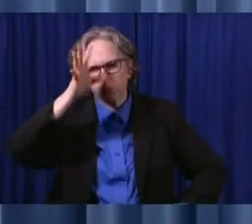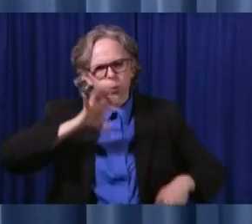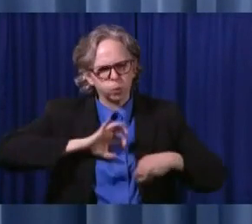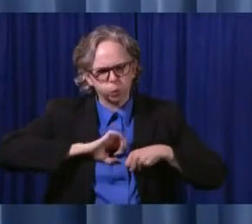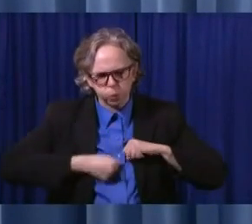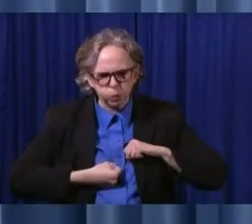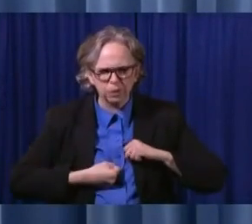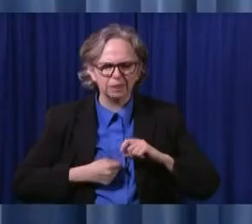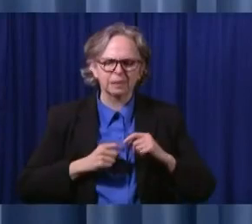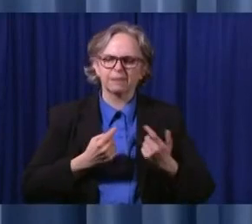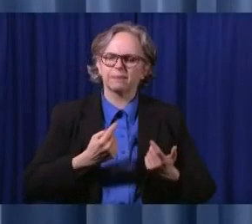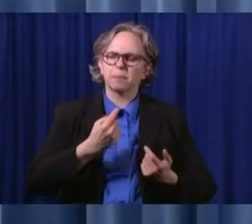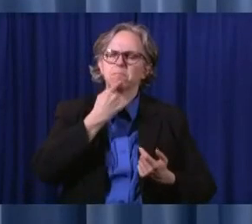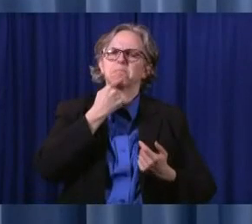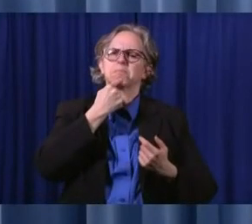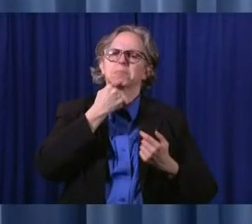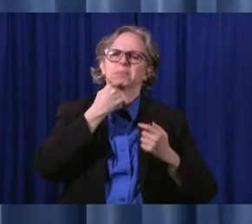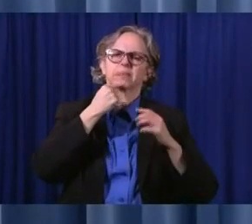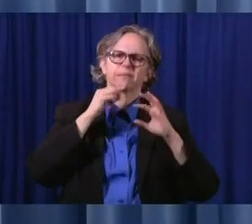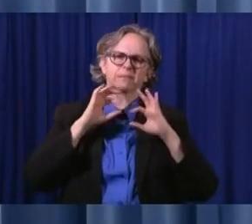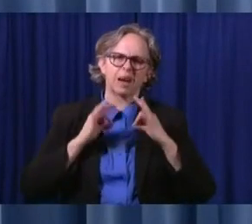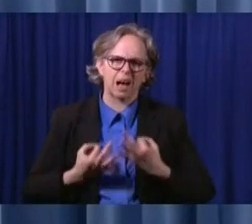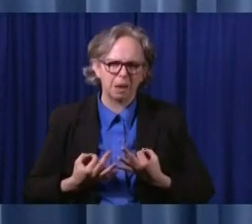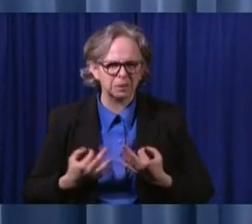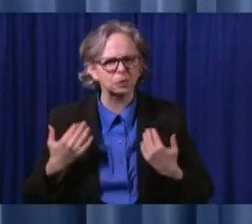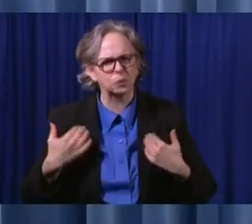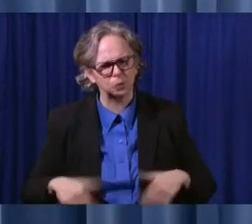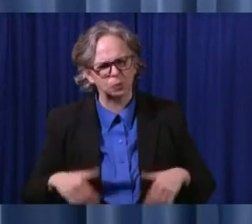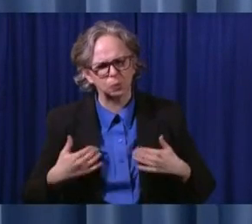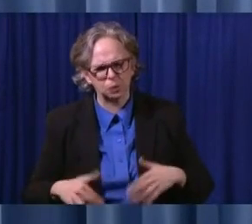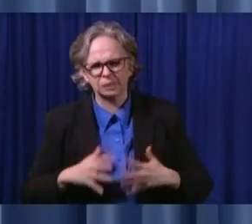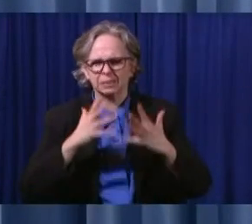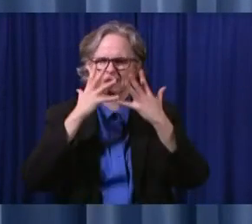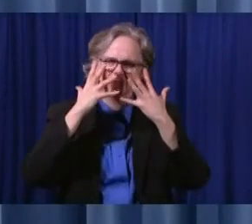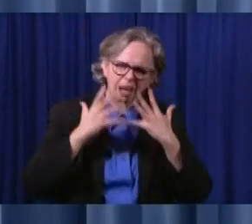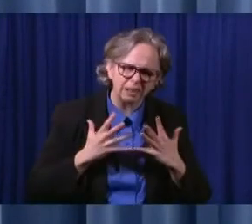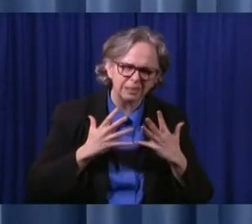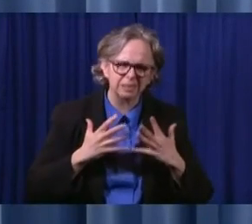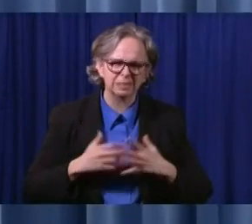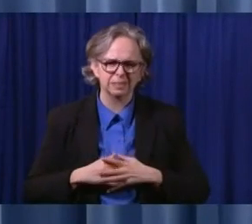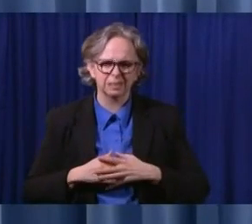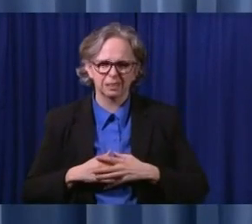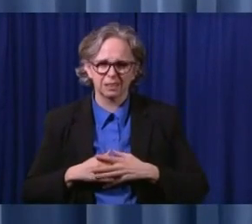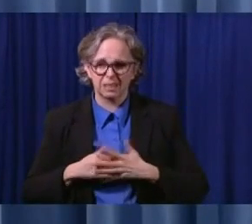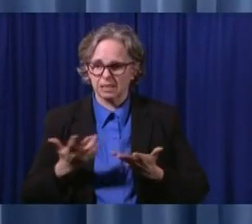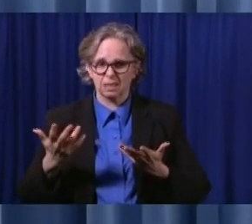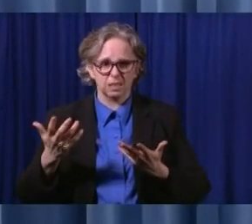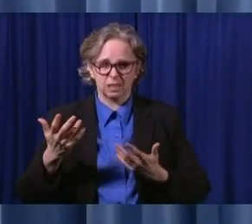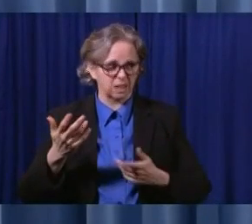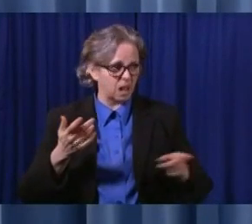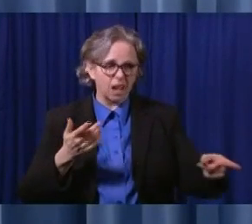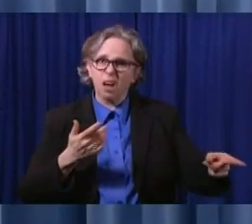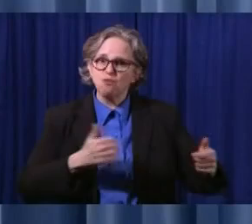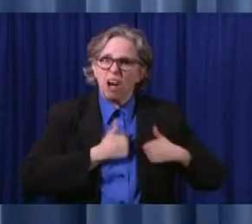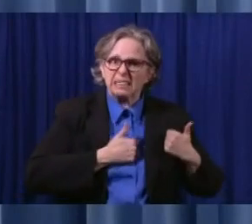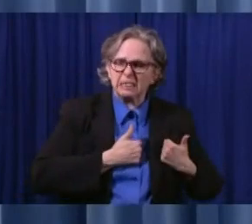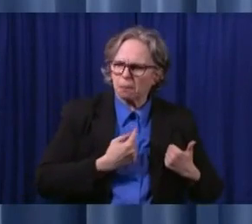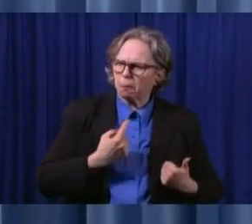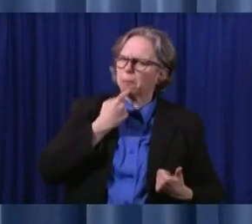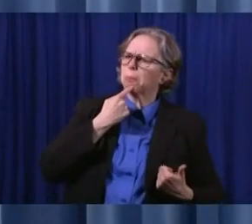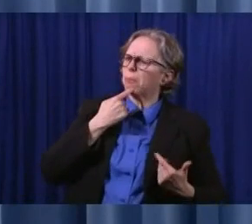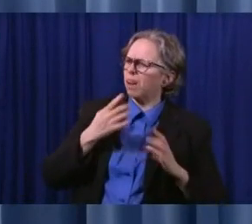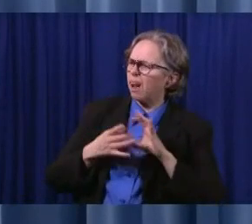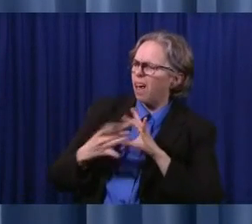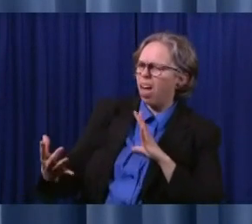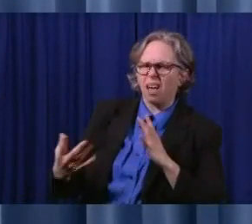We know this has caused a great deal of heartache inside these facilities with the individuals who are the patients,